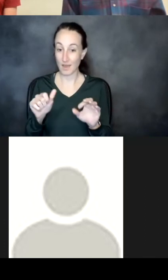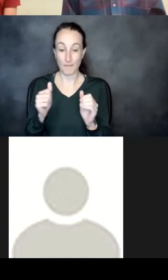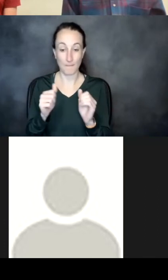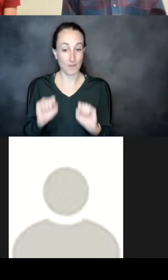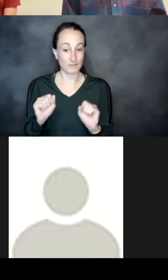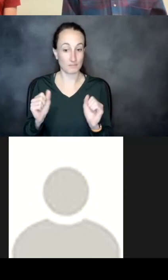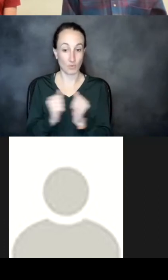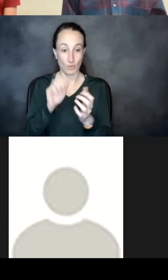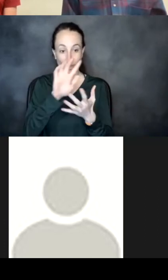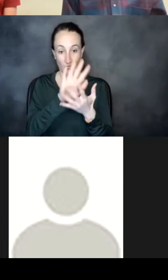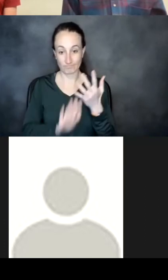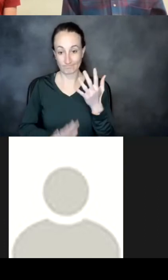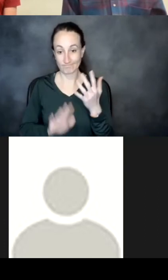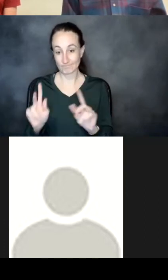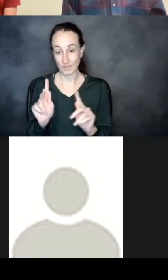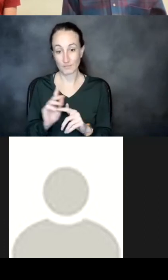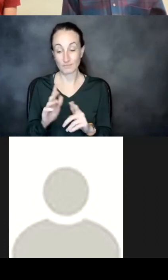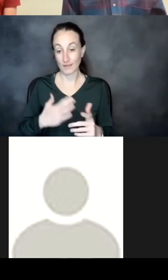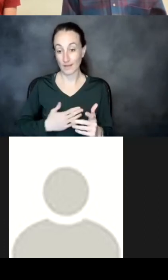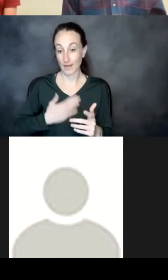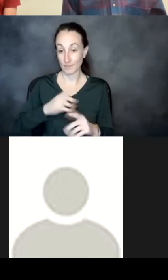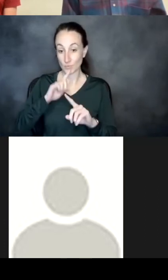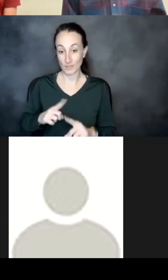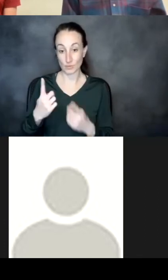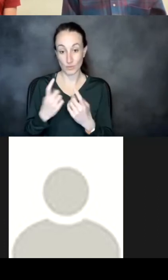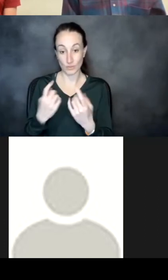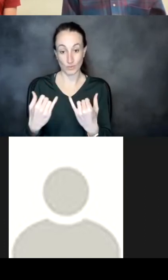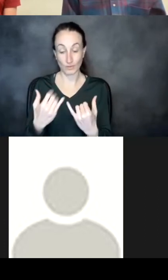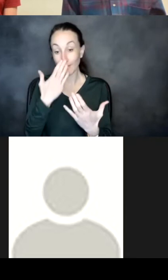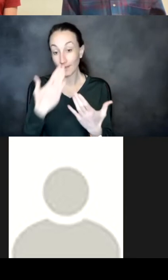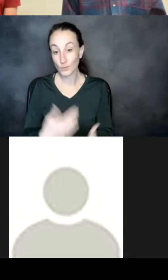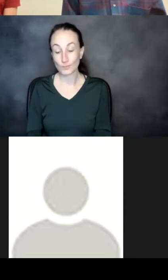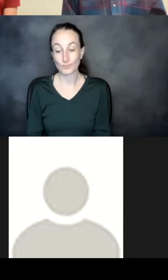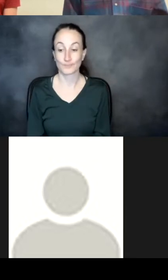without them um and we're happy to take any questions thank you